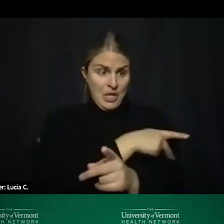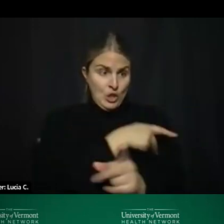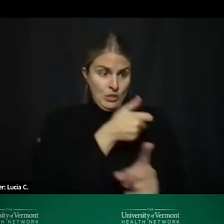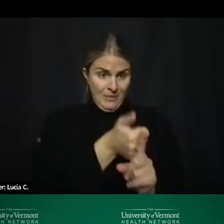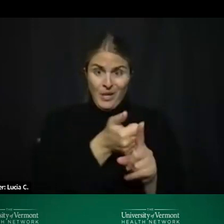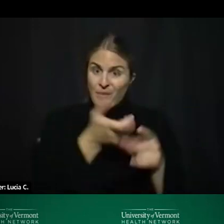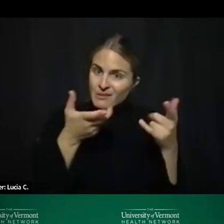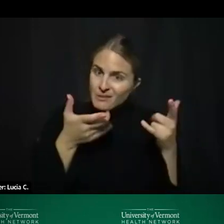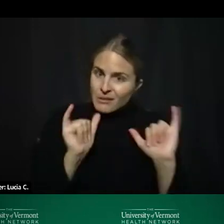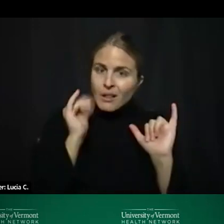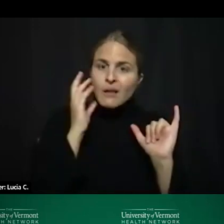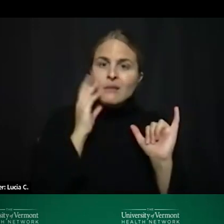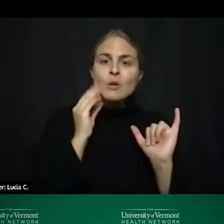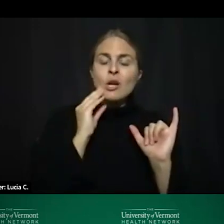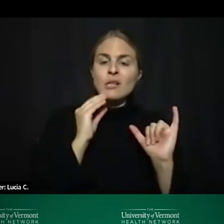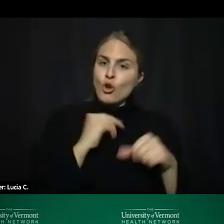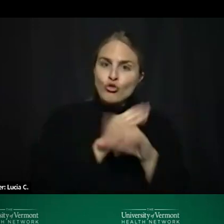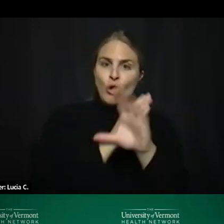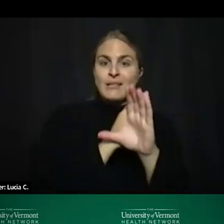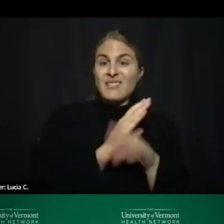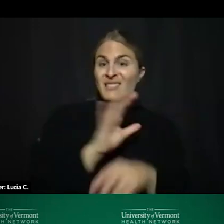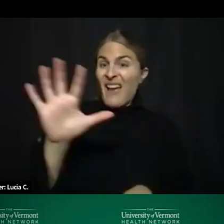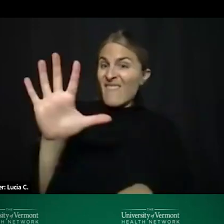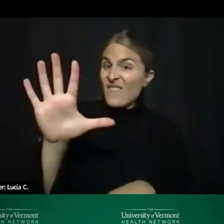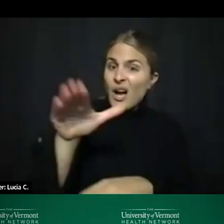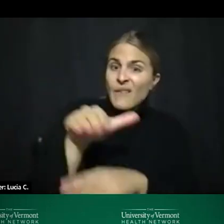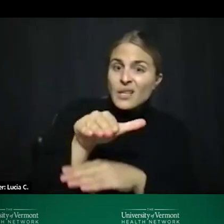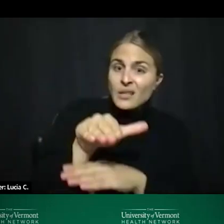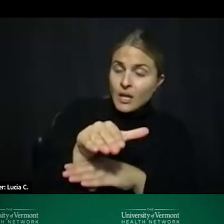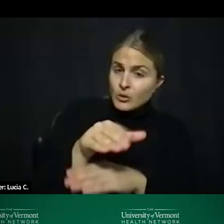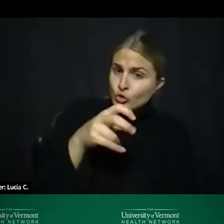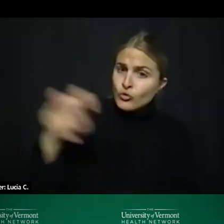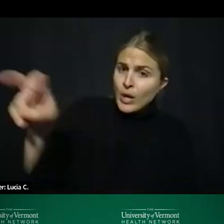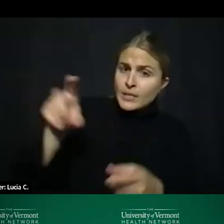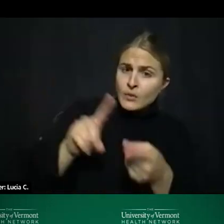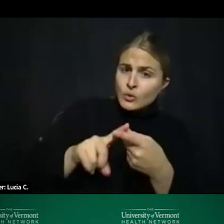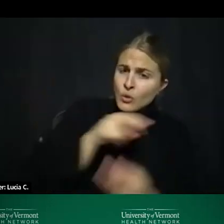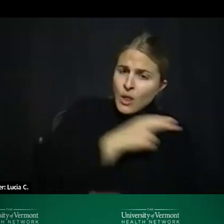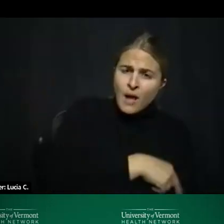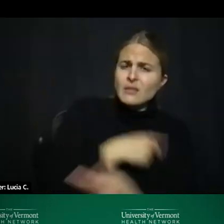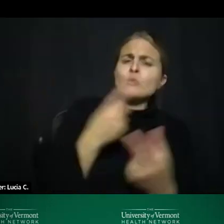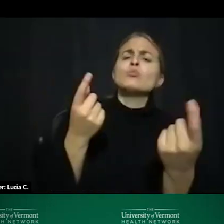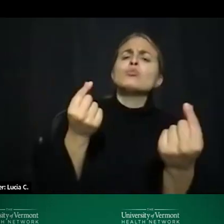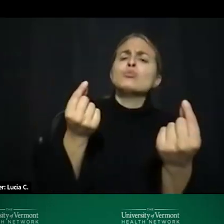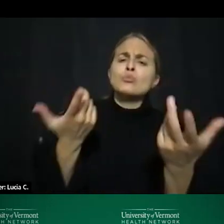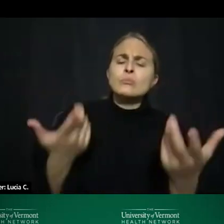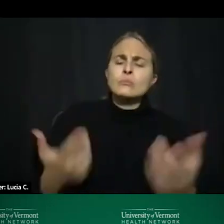still experiencing a crisis at 5 p.m do they get transferred over to the hospital